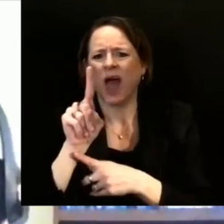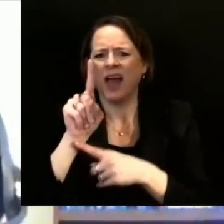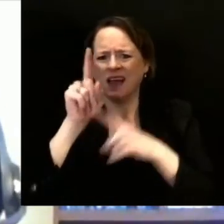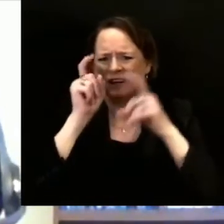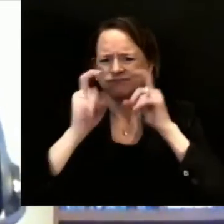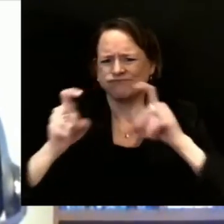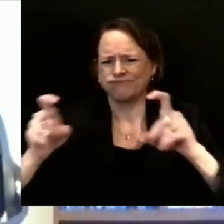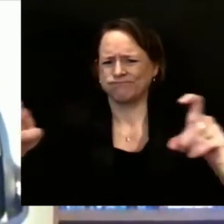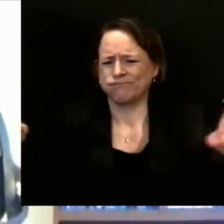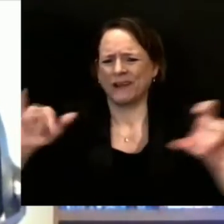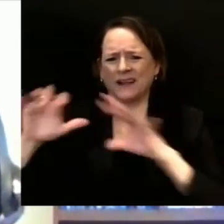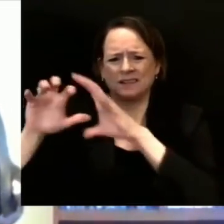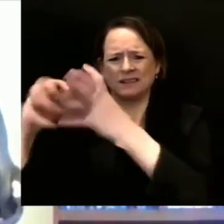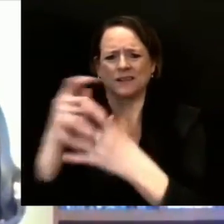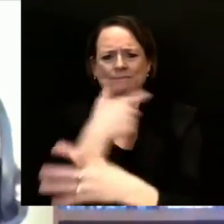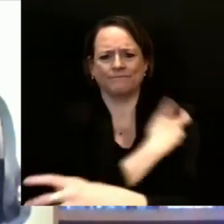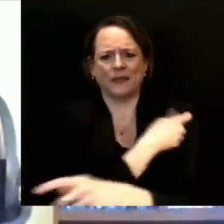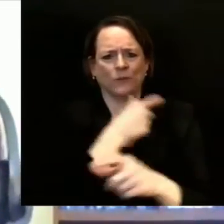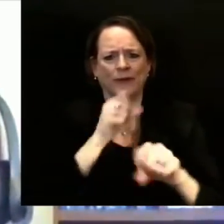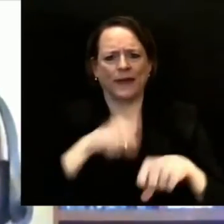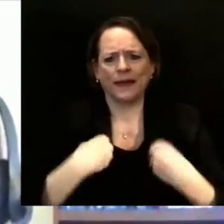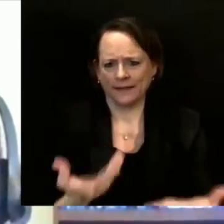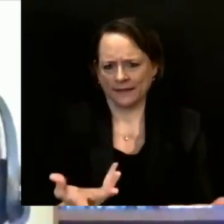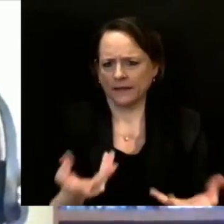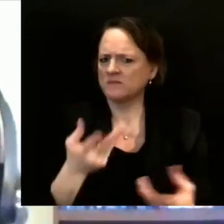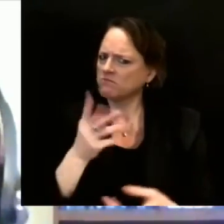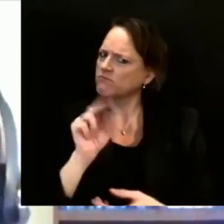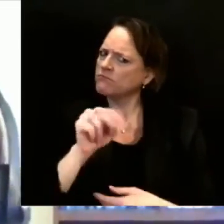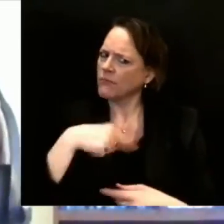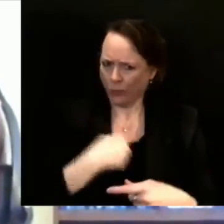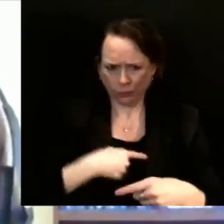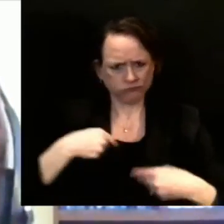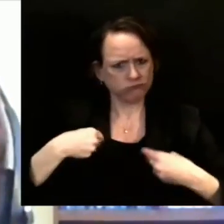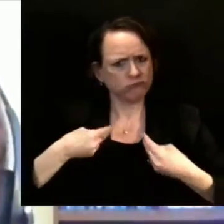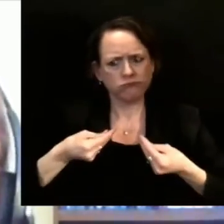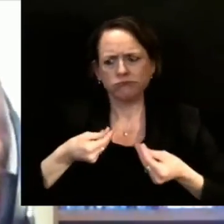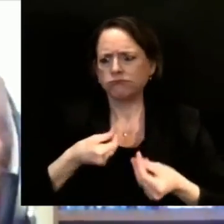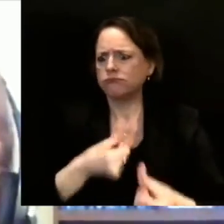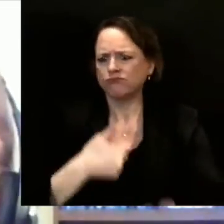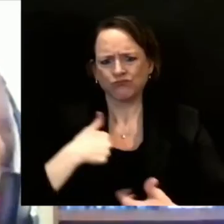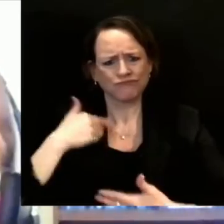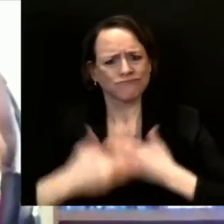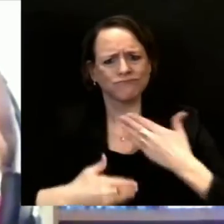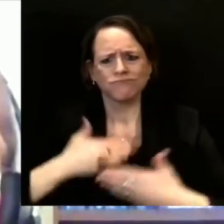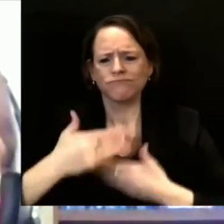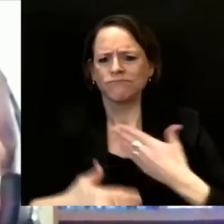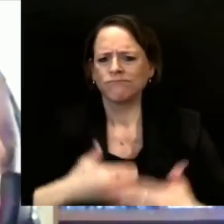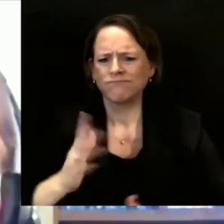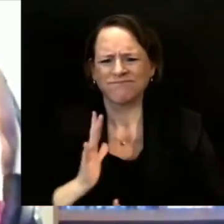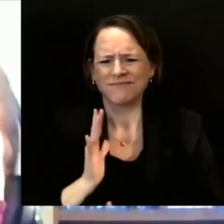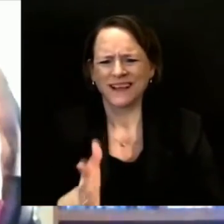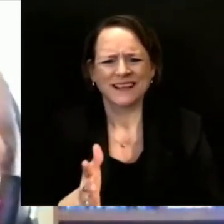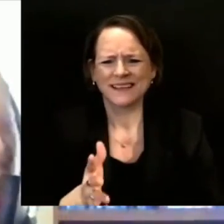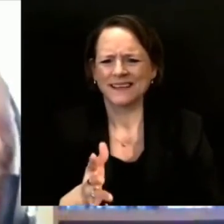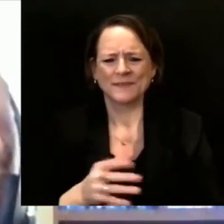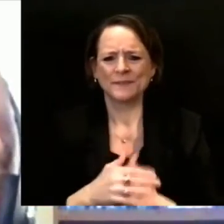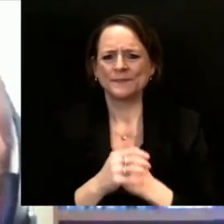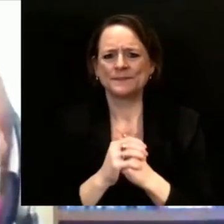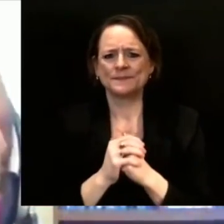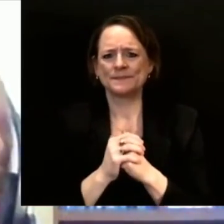very well. And as to no sense of urgency, I'd love to invite the